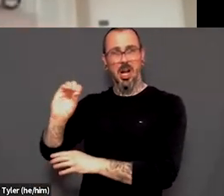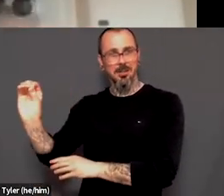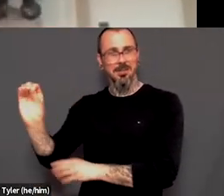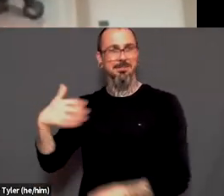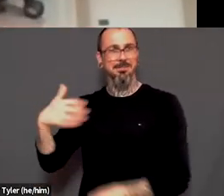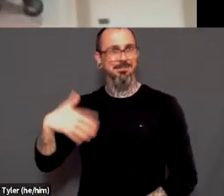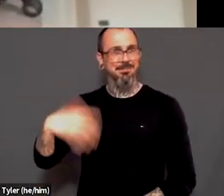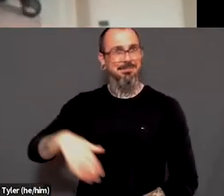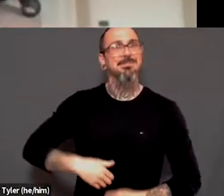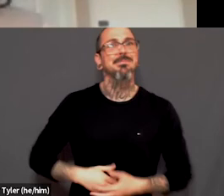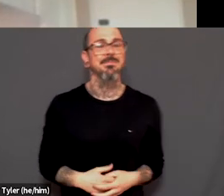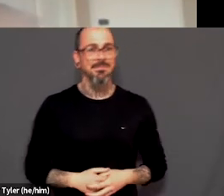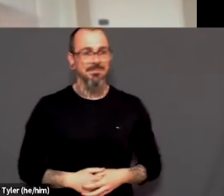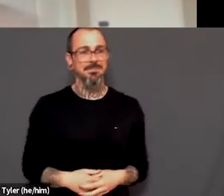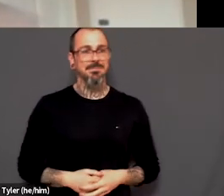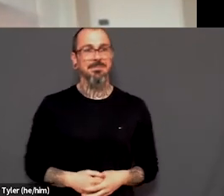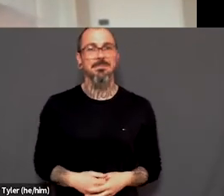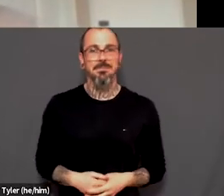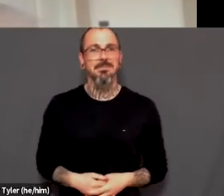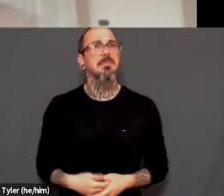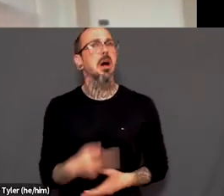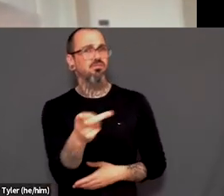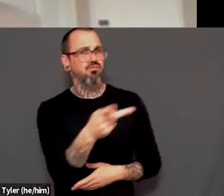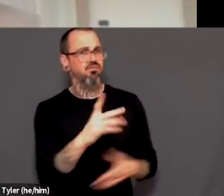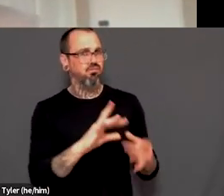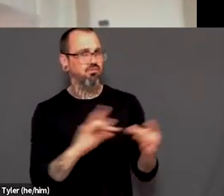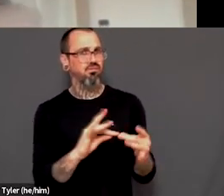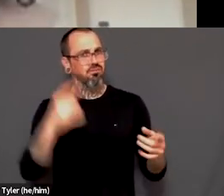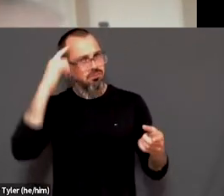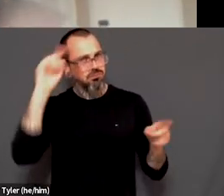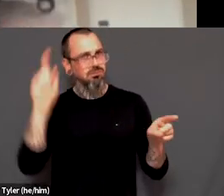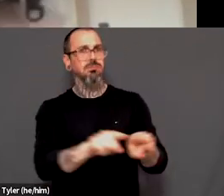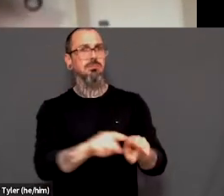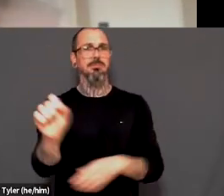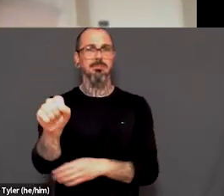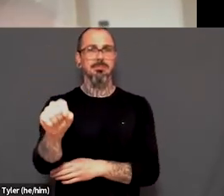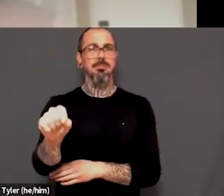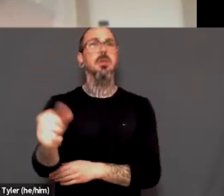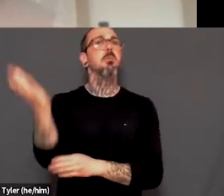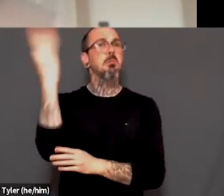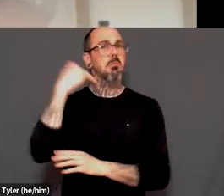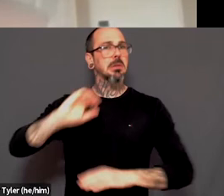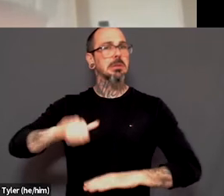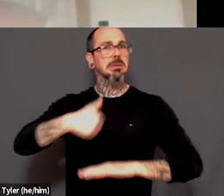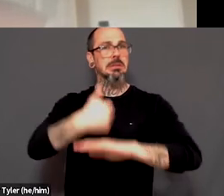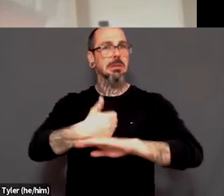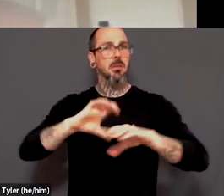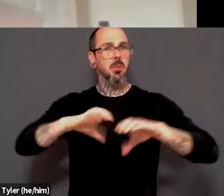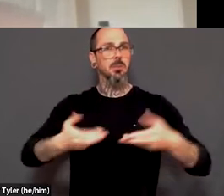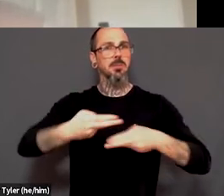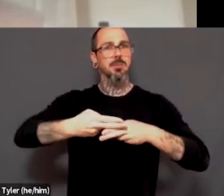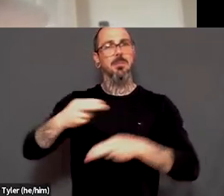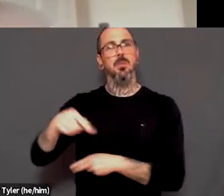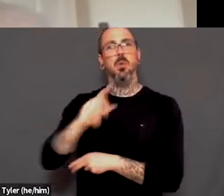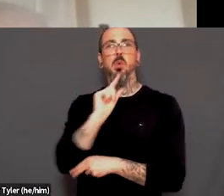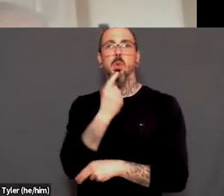with both of your, what you're saying. I remember when I started, um, Queer Arabs or when I was thinking about starting Queer Arabs, I didn't even know how to start. I